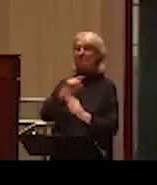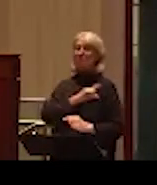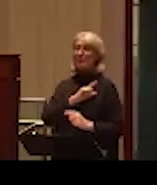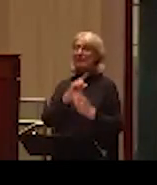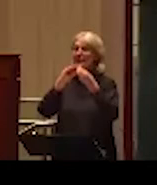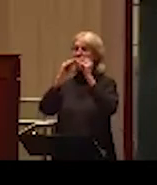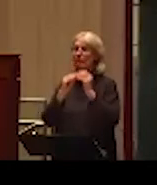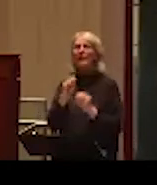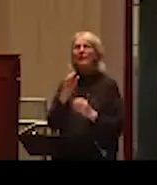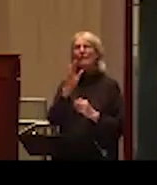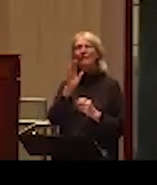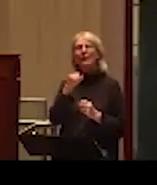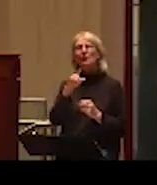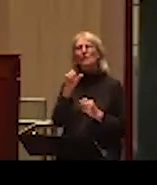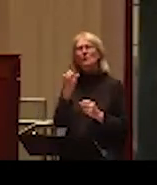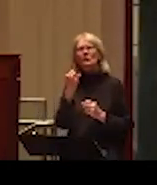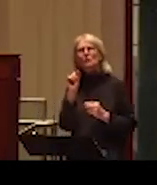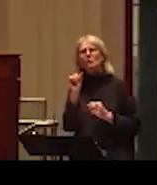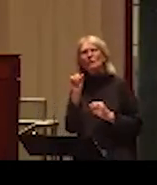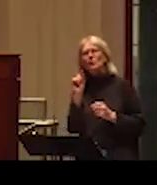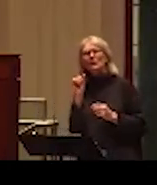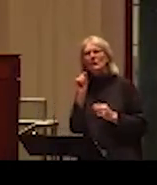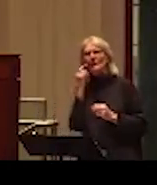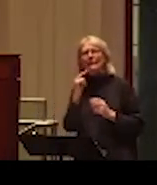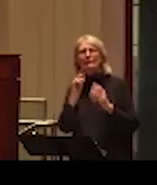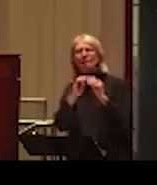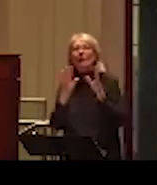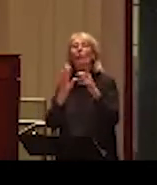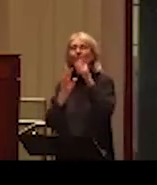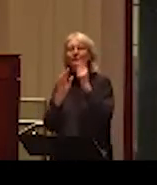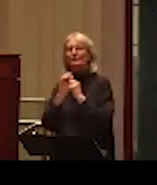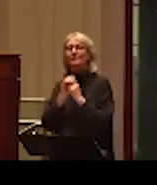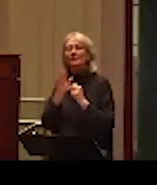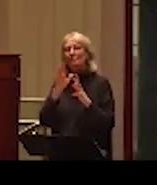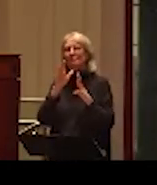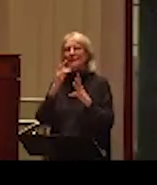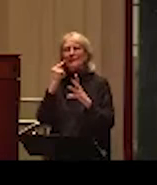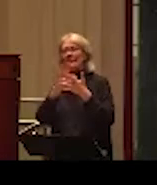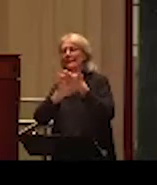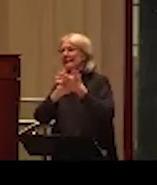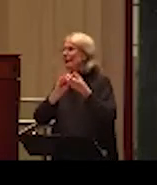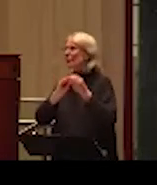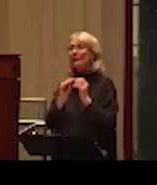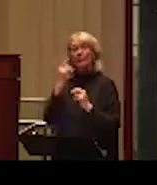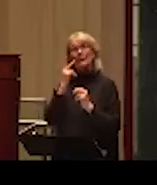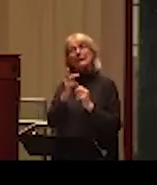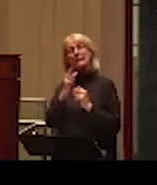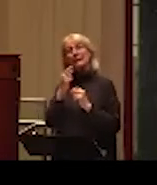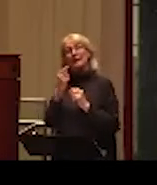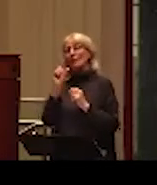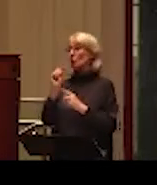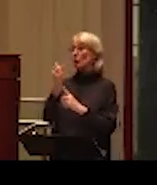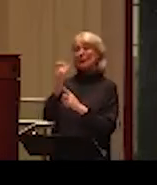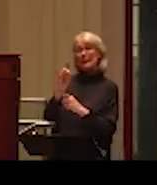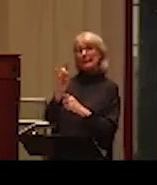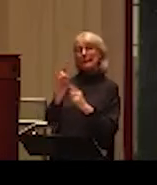report, I don't see any numbers here for some reasons, let me see. Yeah, it doesn't show any numbers. So you can see in general that on